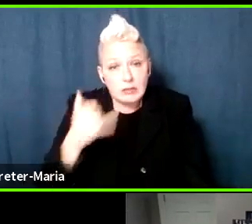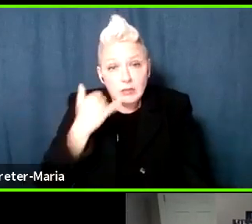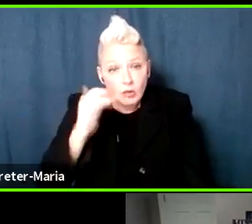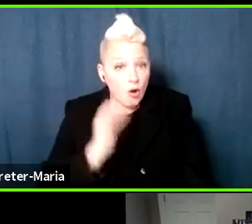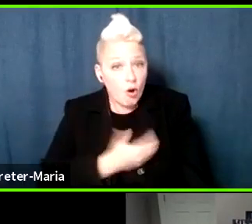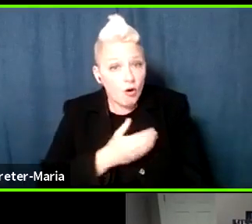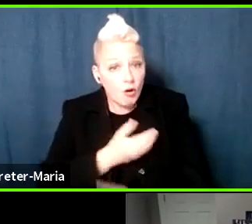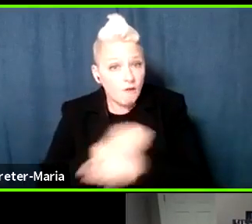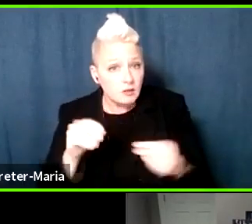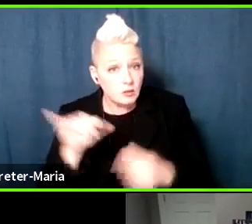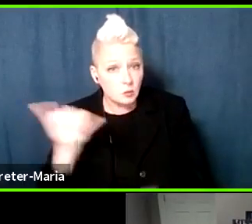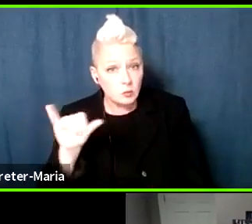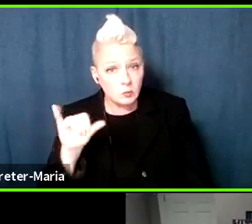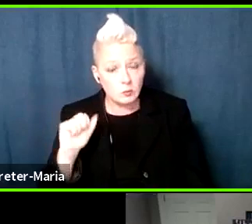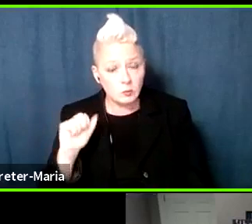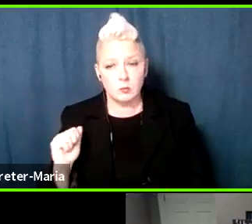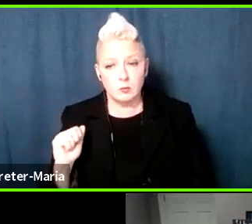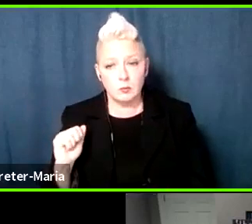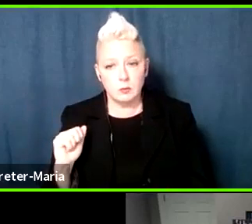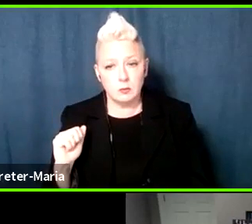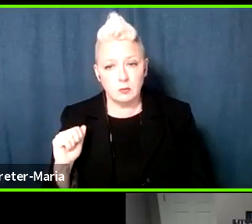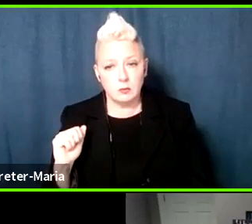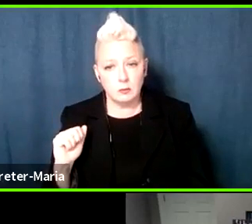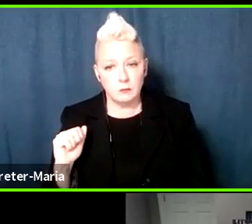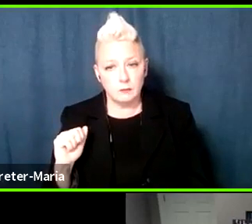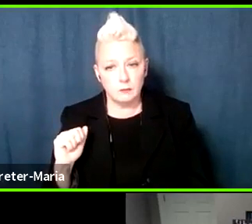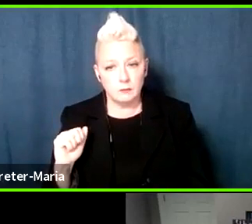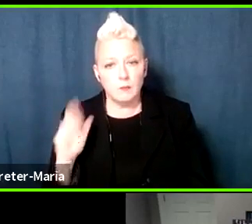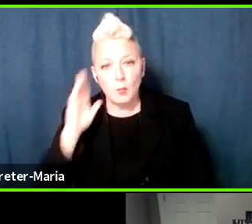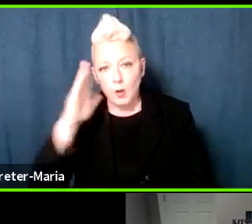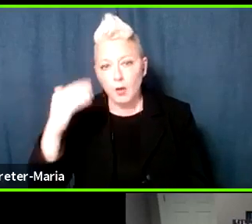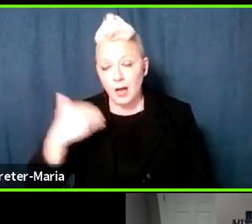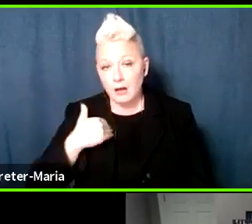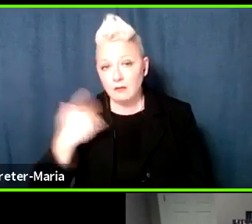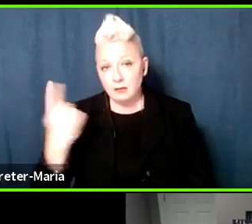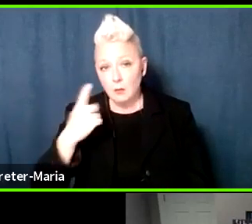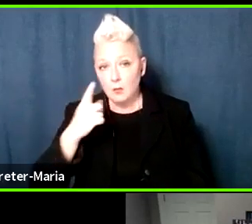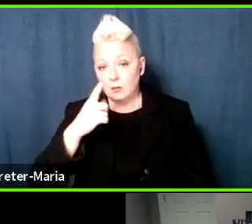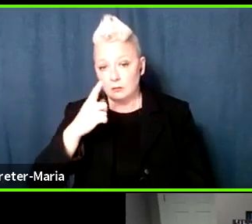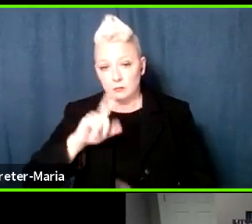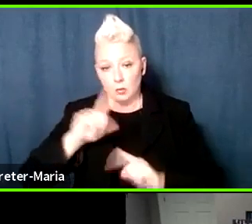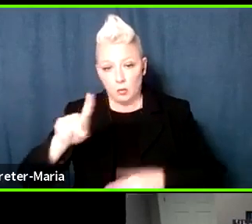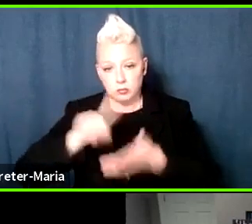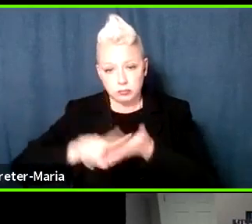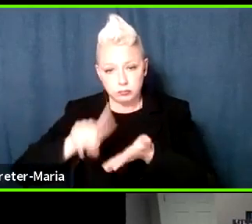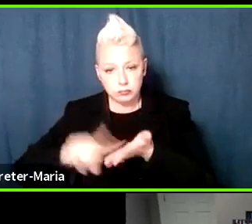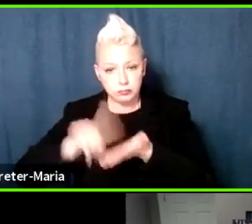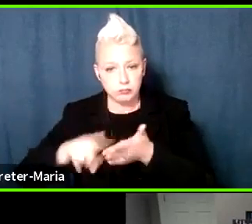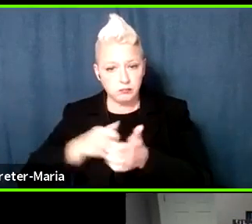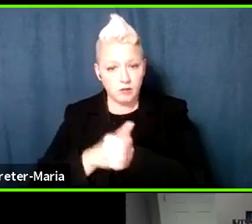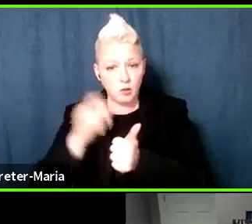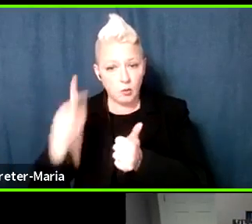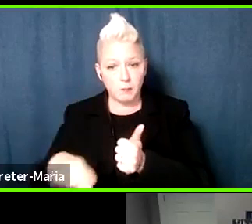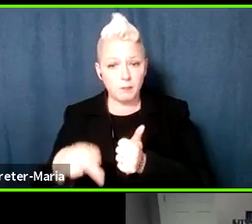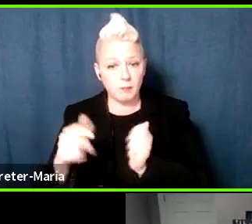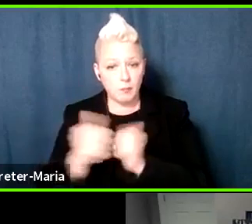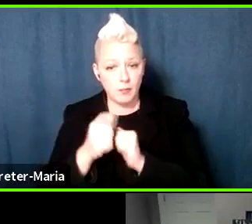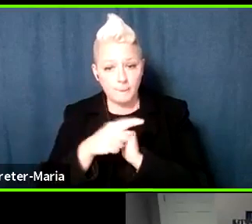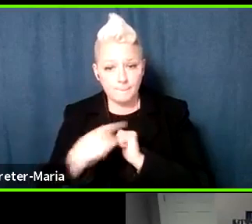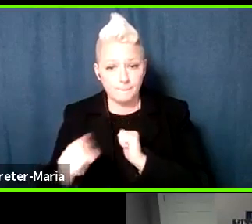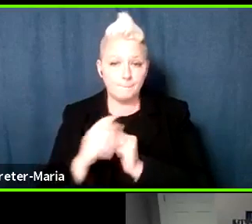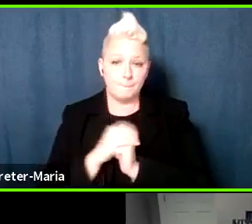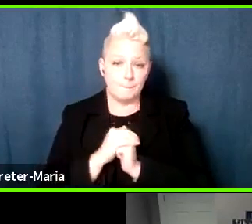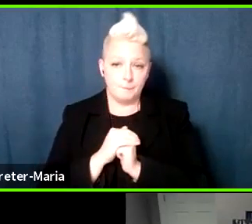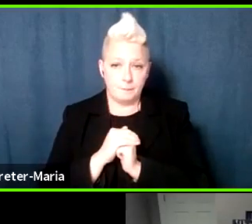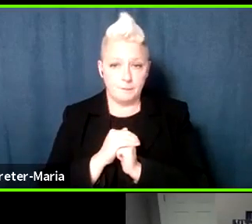um, um, we will, we will have an, uh, investigator, um, follow up, you know, with them. And we, we,